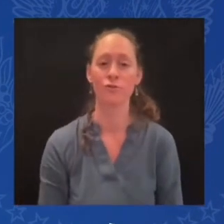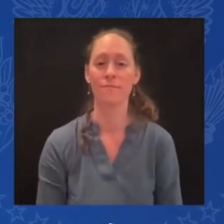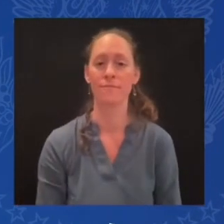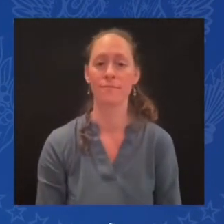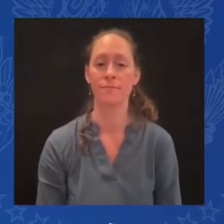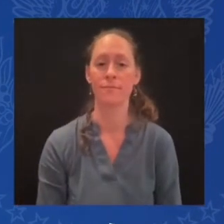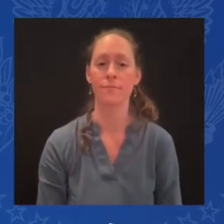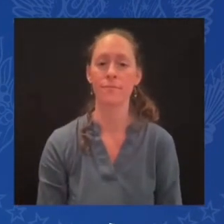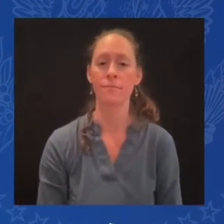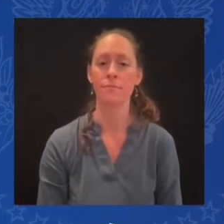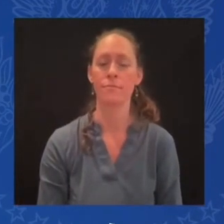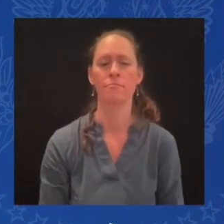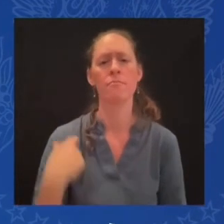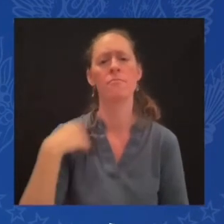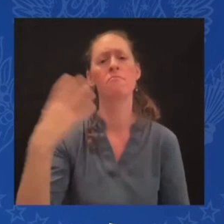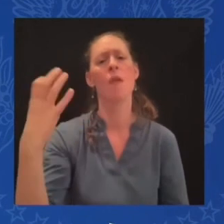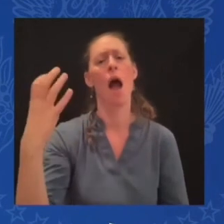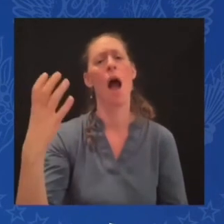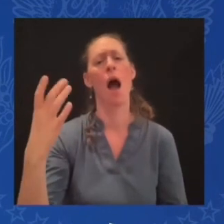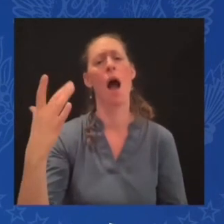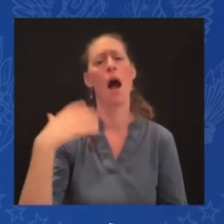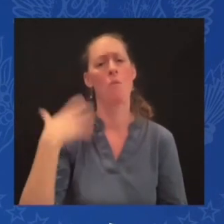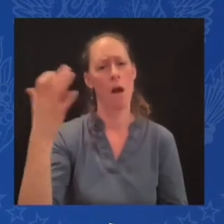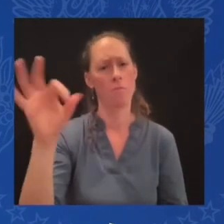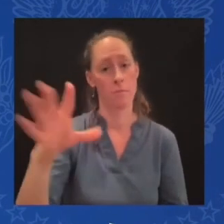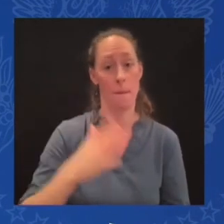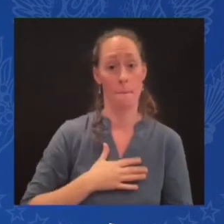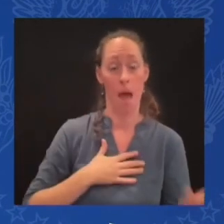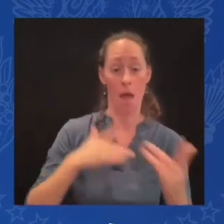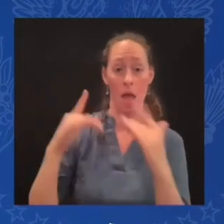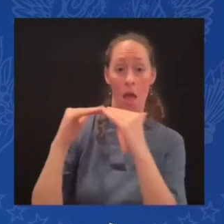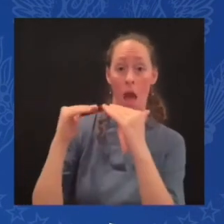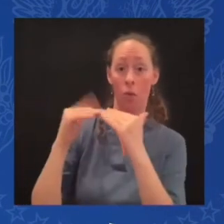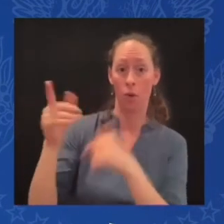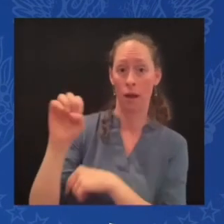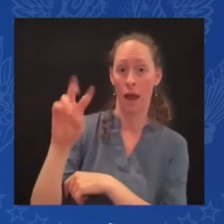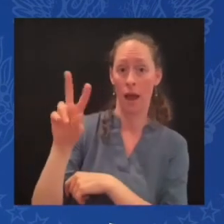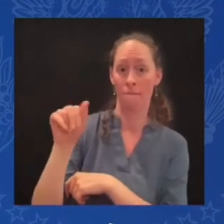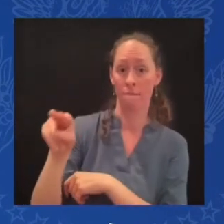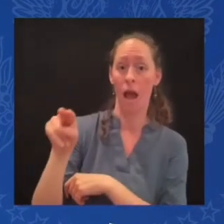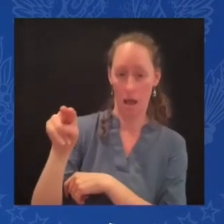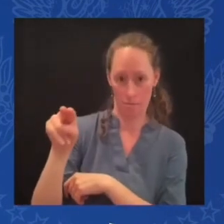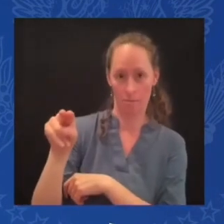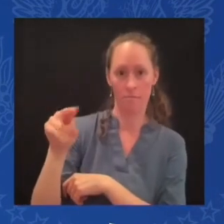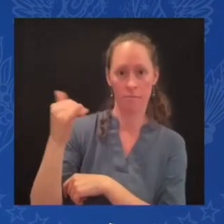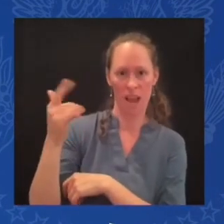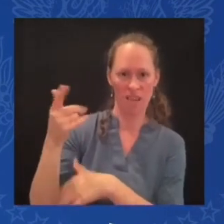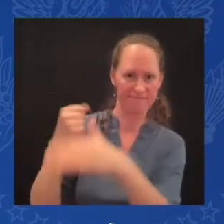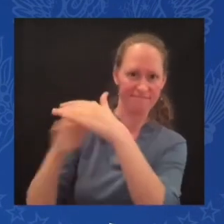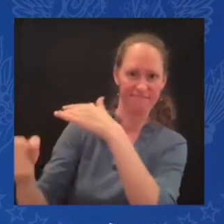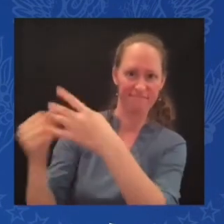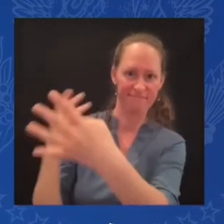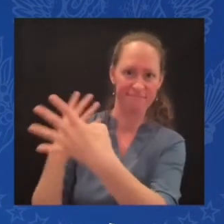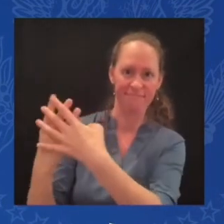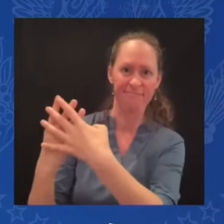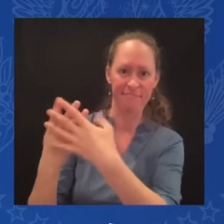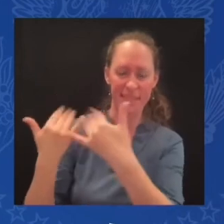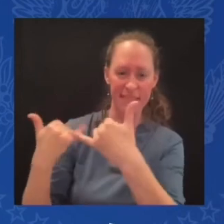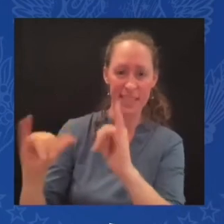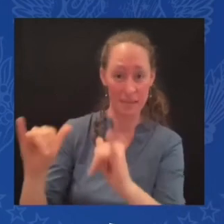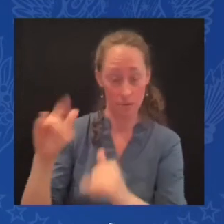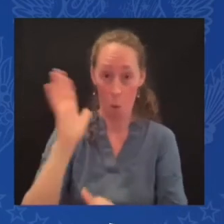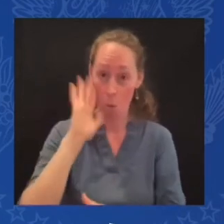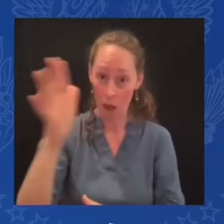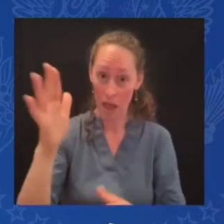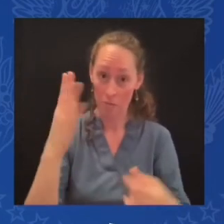I just wondered if you had an update on the process for trying to get him out of prison and if you're serious about a prisoner exchange. Well, I'm serious